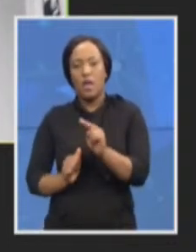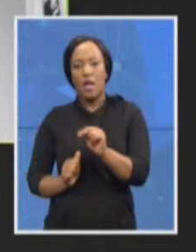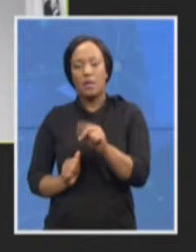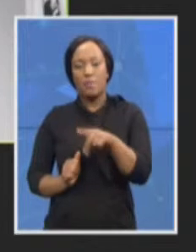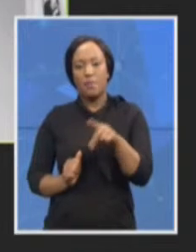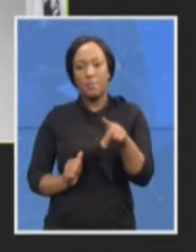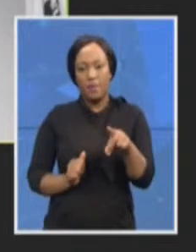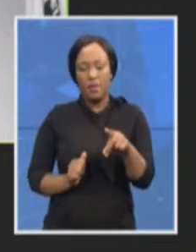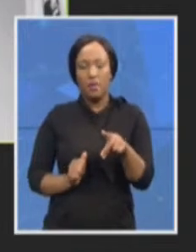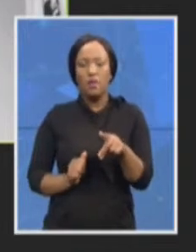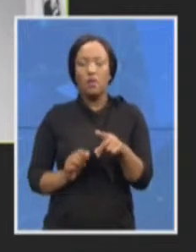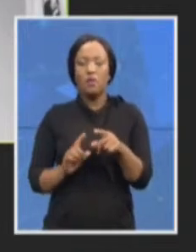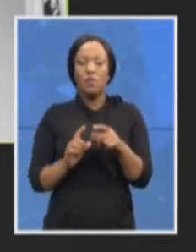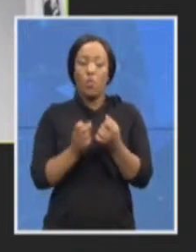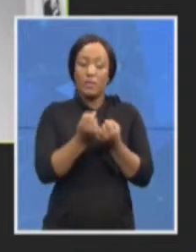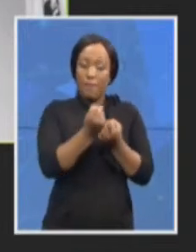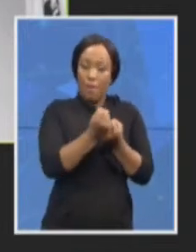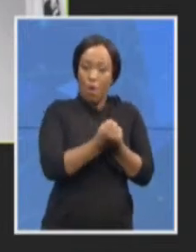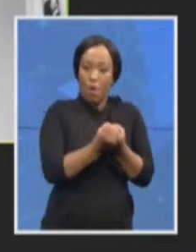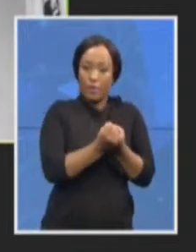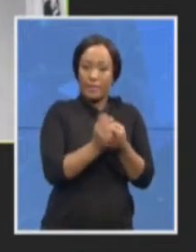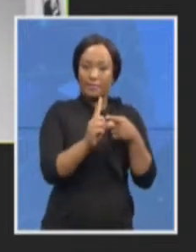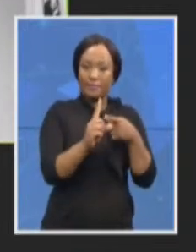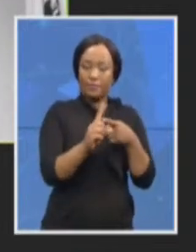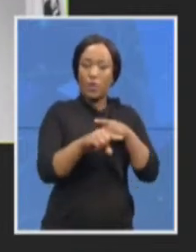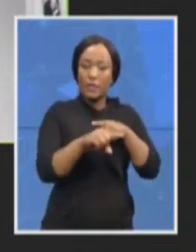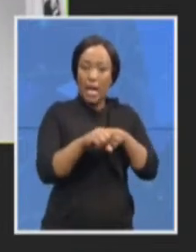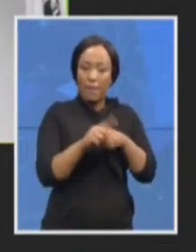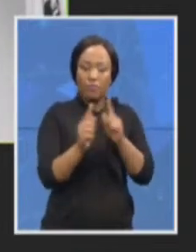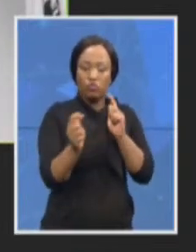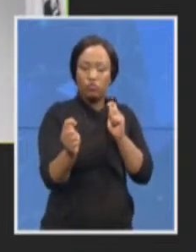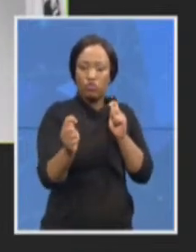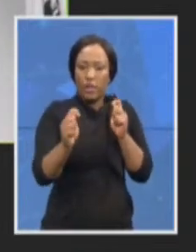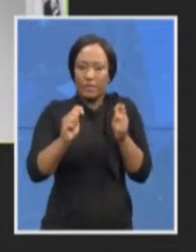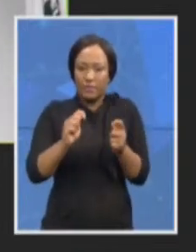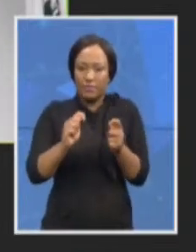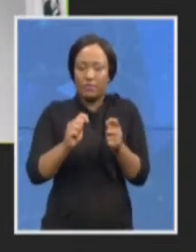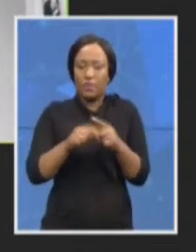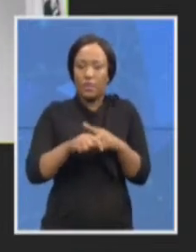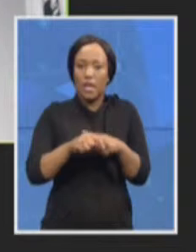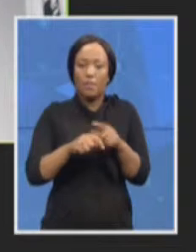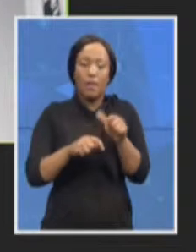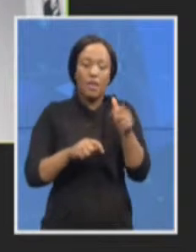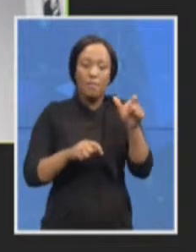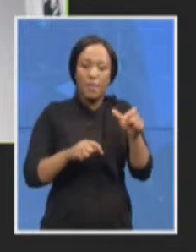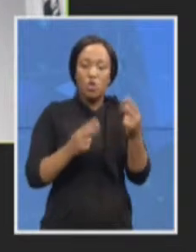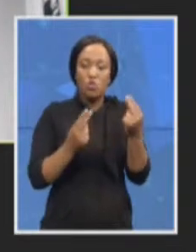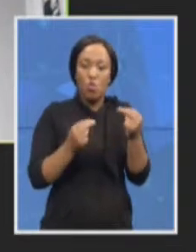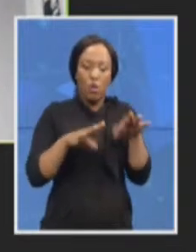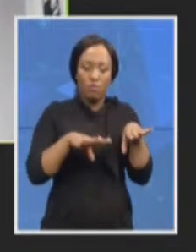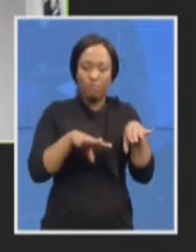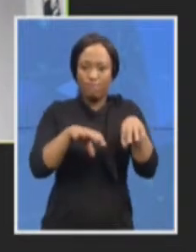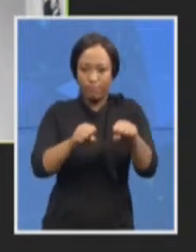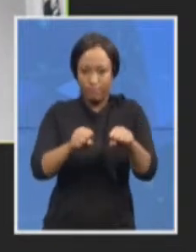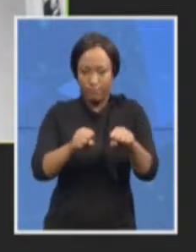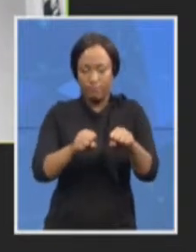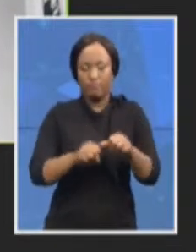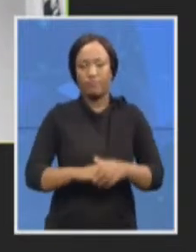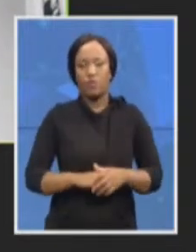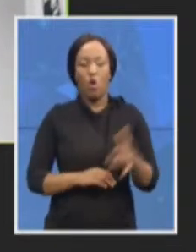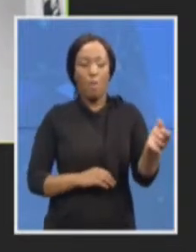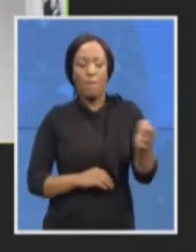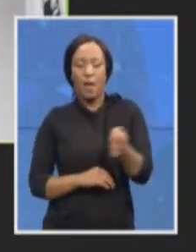transition period, during which time the new head will also be recruited. After a very challenging first